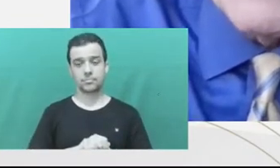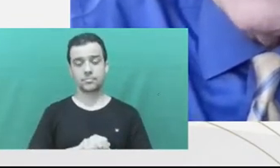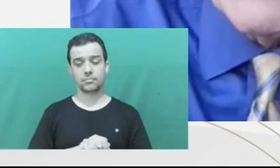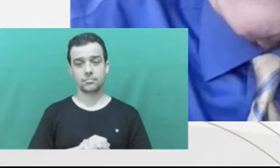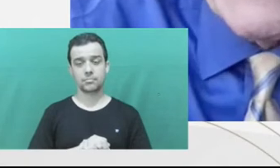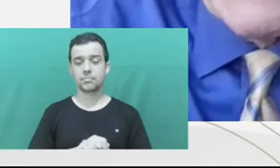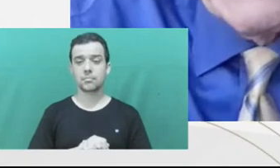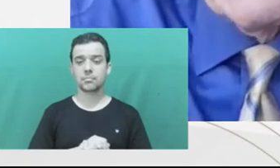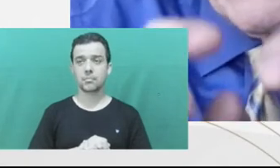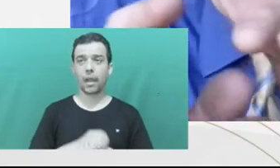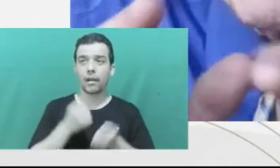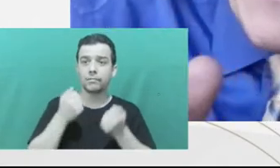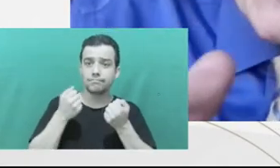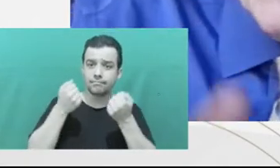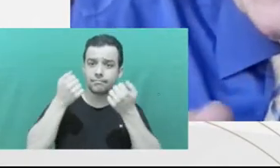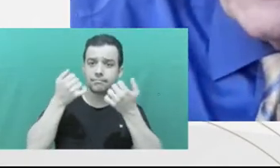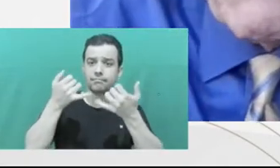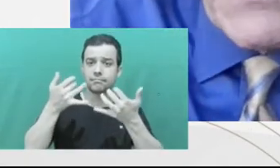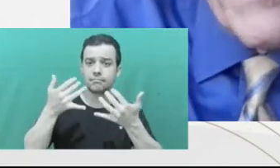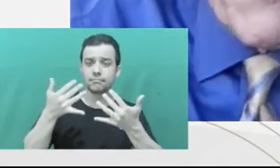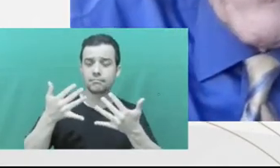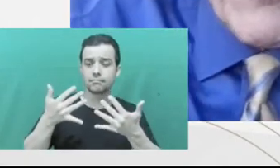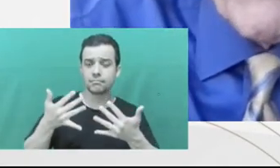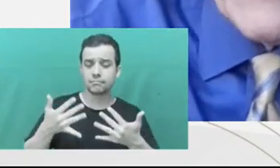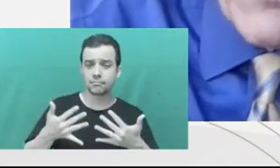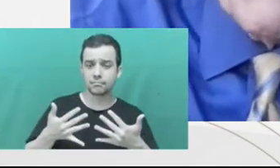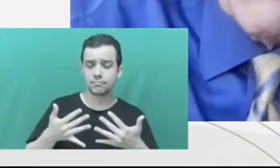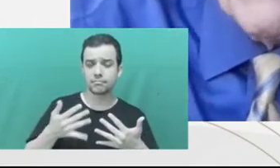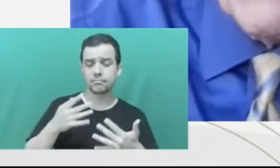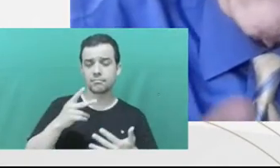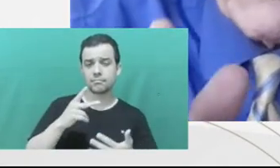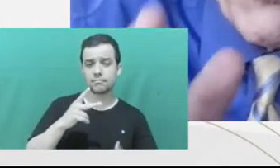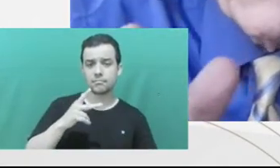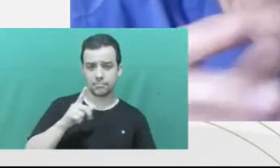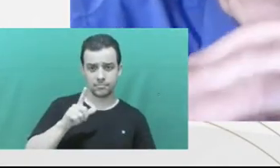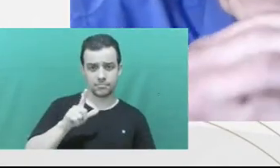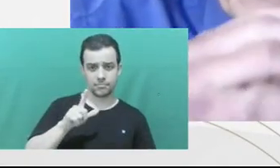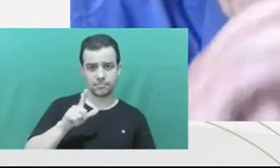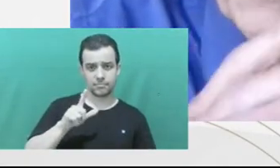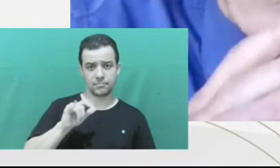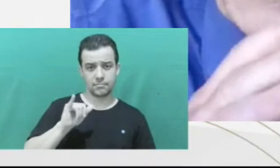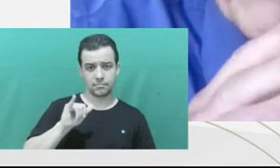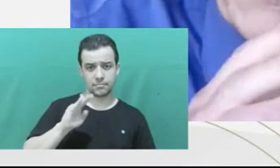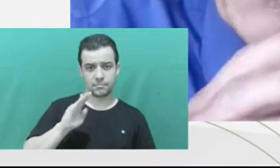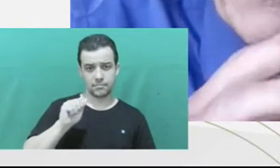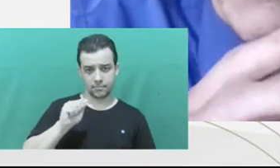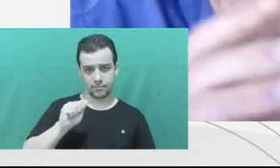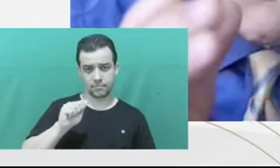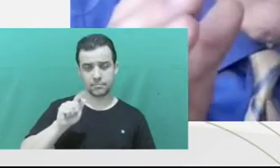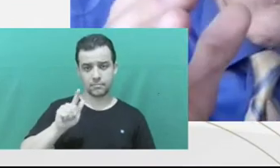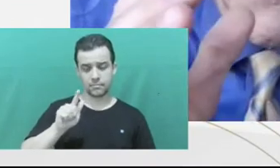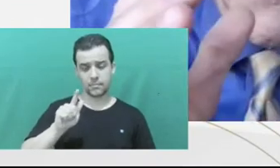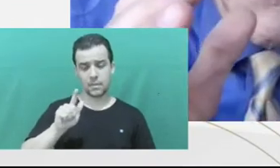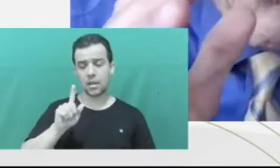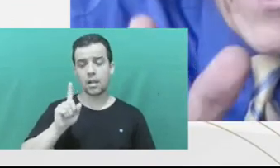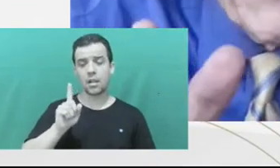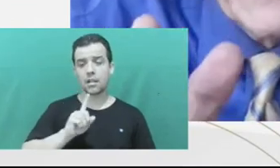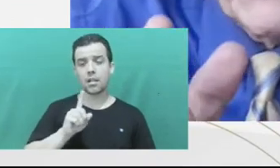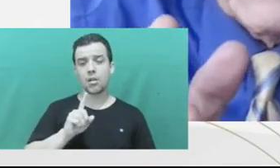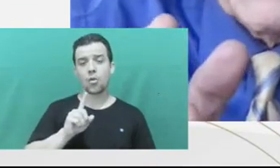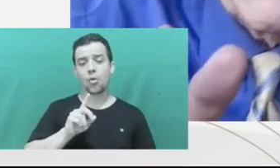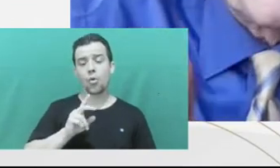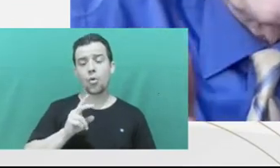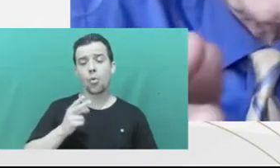that right. Now, that accusation may be fair, may not be fair. It all depends on this. A